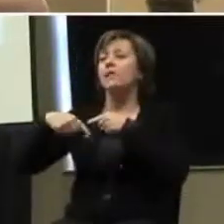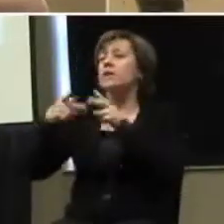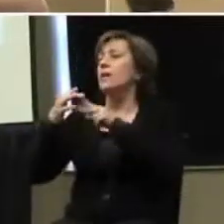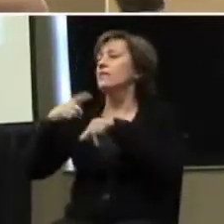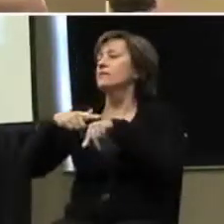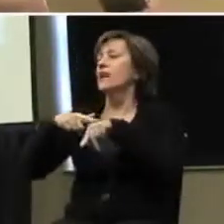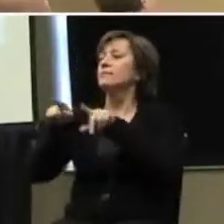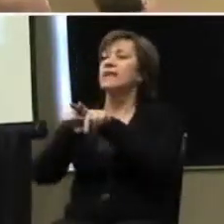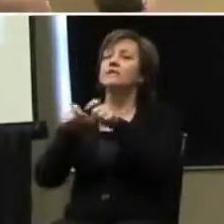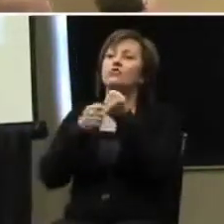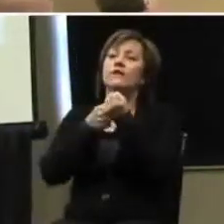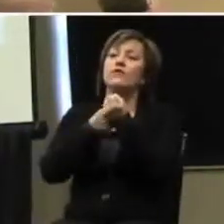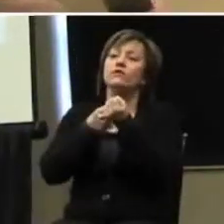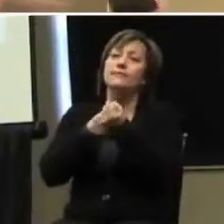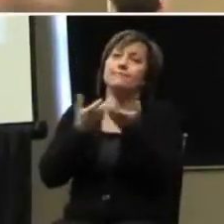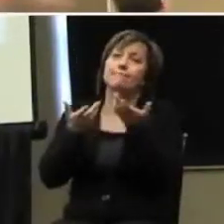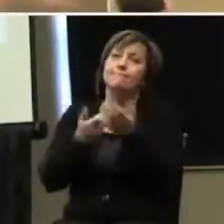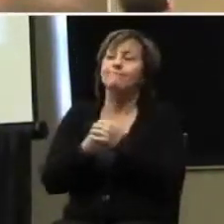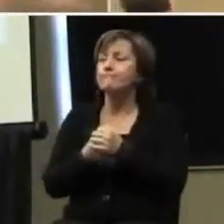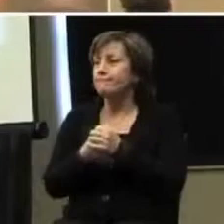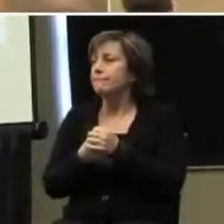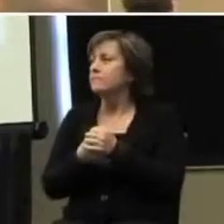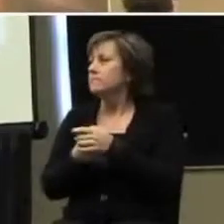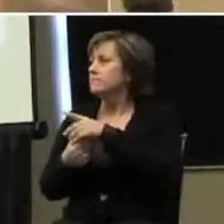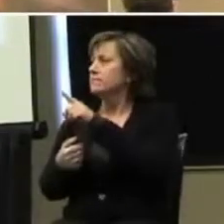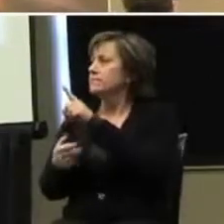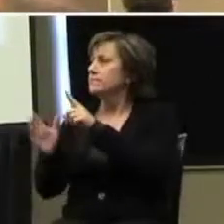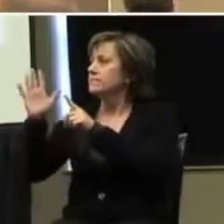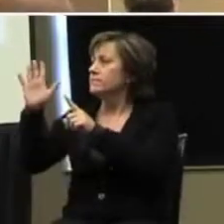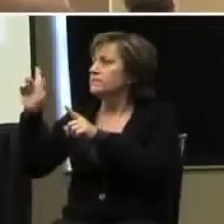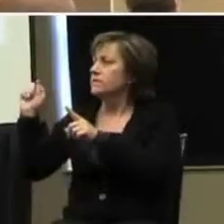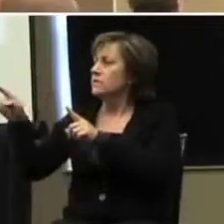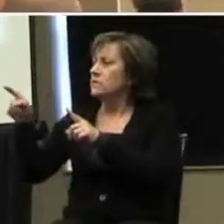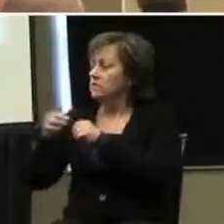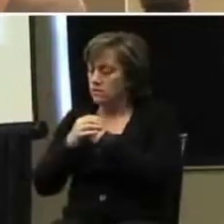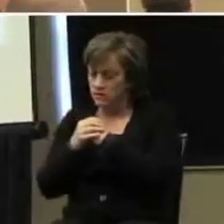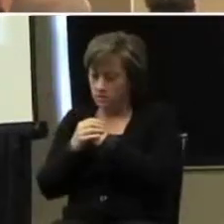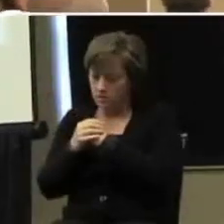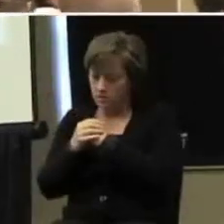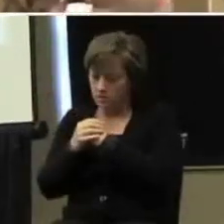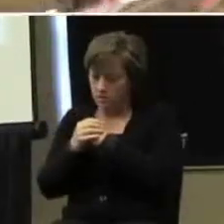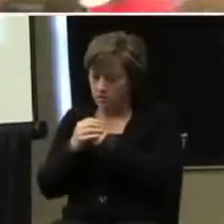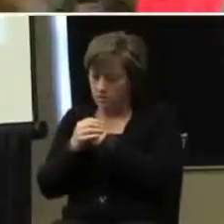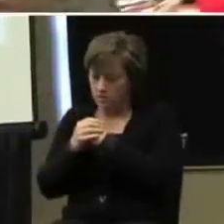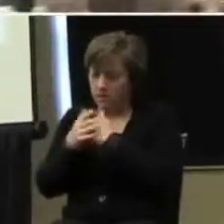up and down a couple of times as a reinforcement. Okay? Yeah.